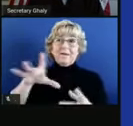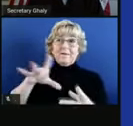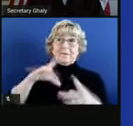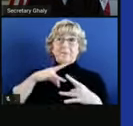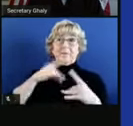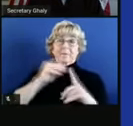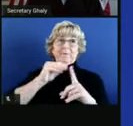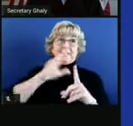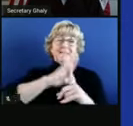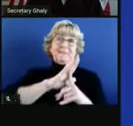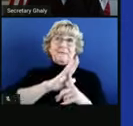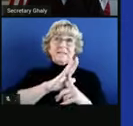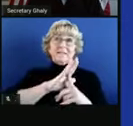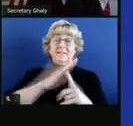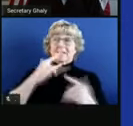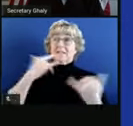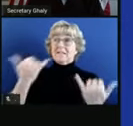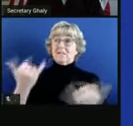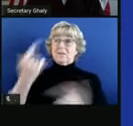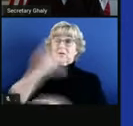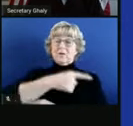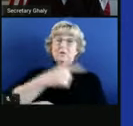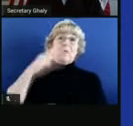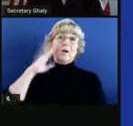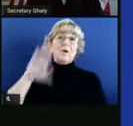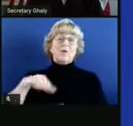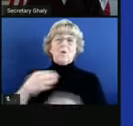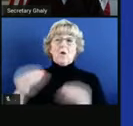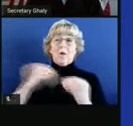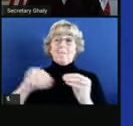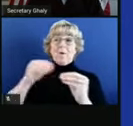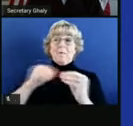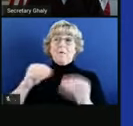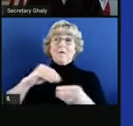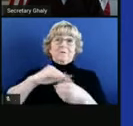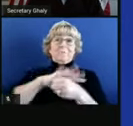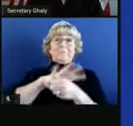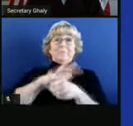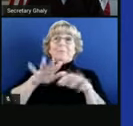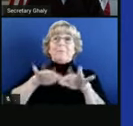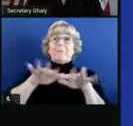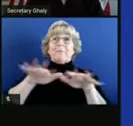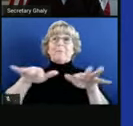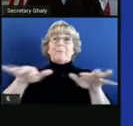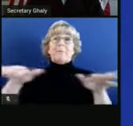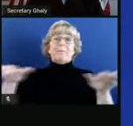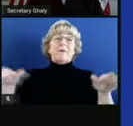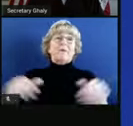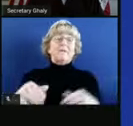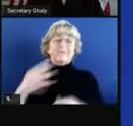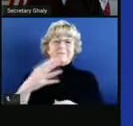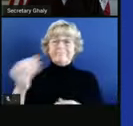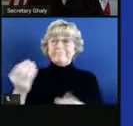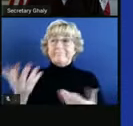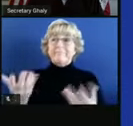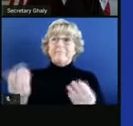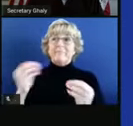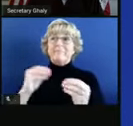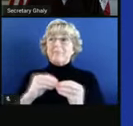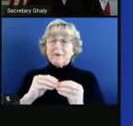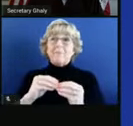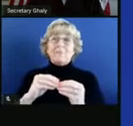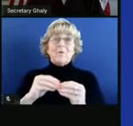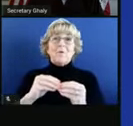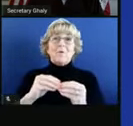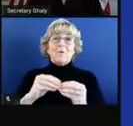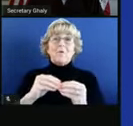exposed. So today we know there's just more COVID milling around our communities. It's more prevalent